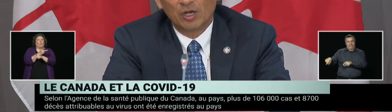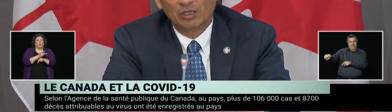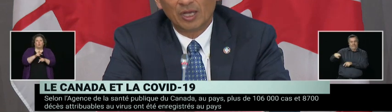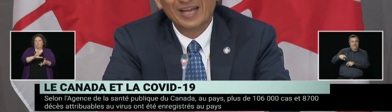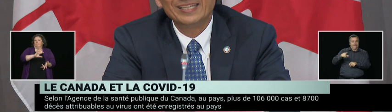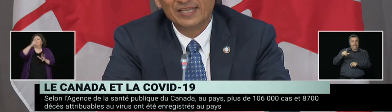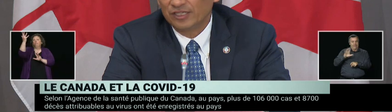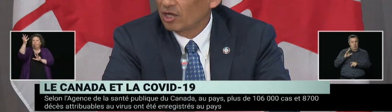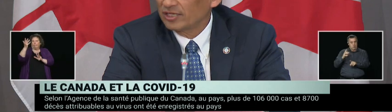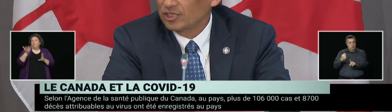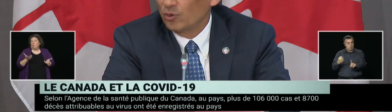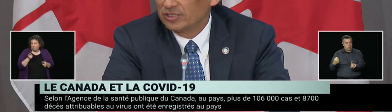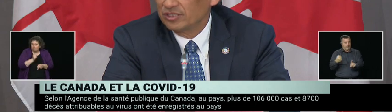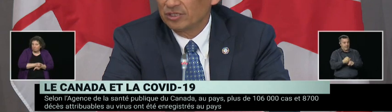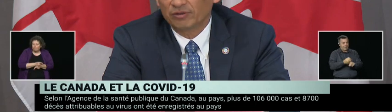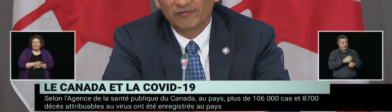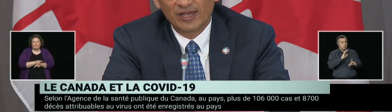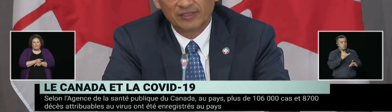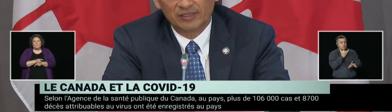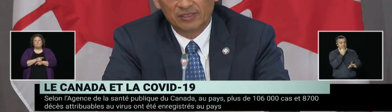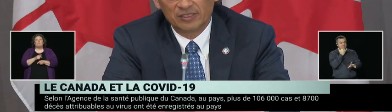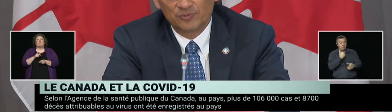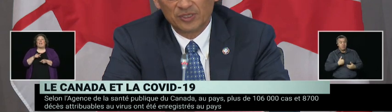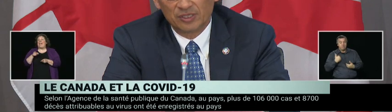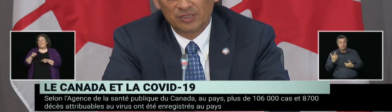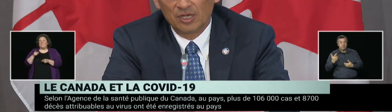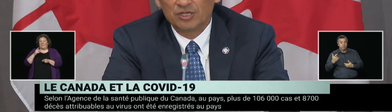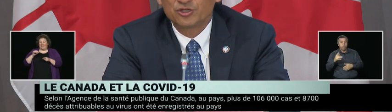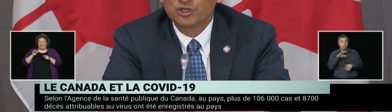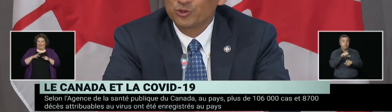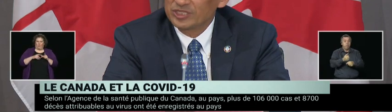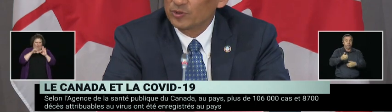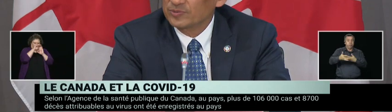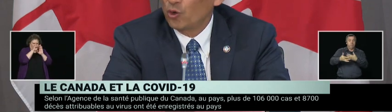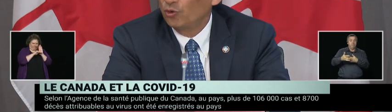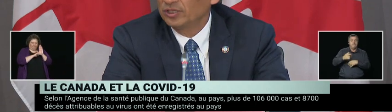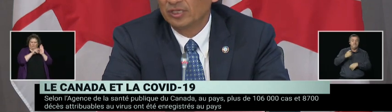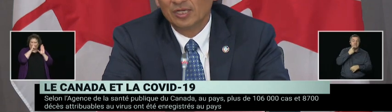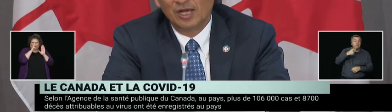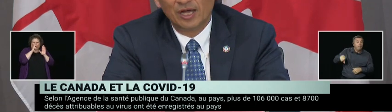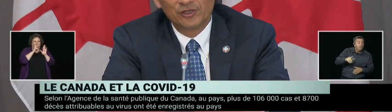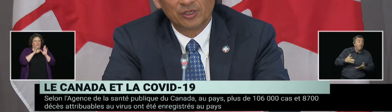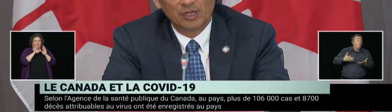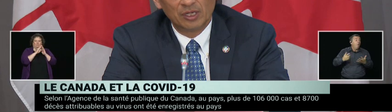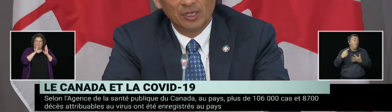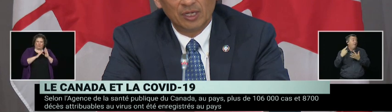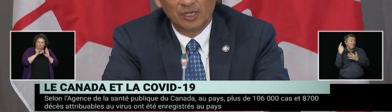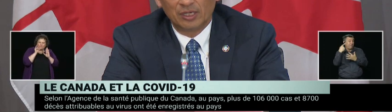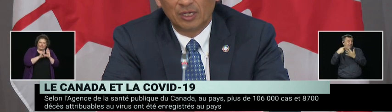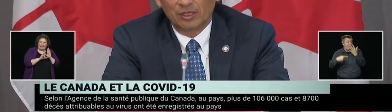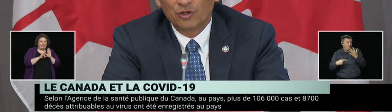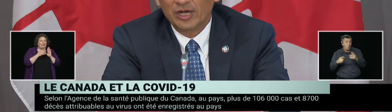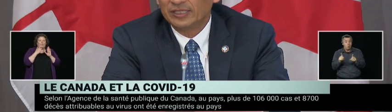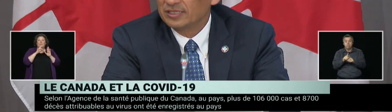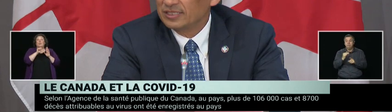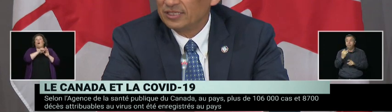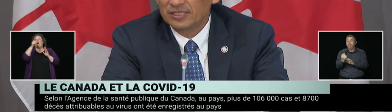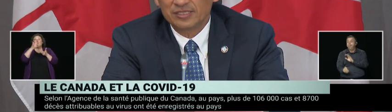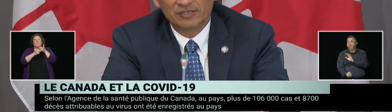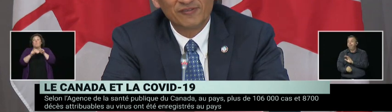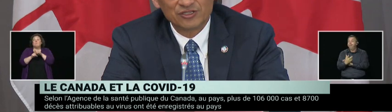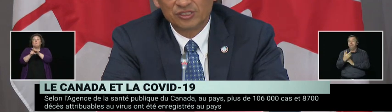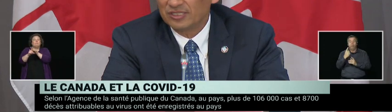of the, what we call unintended consequences. You know, the fact that there's been surgeries postponed, other chronic